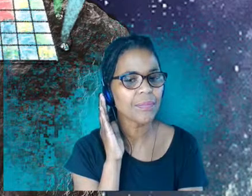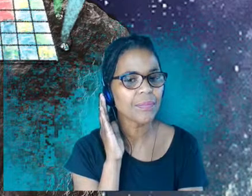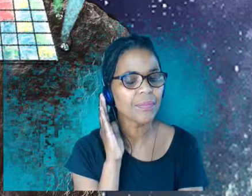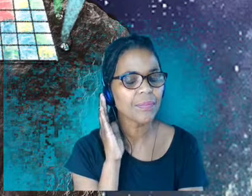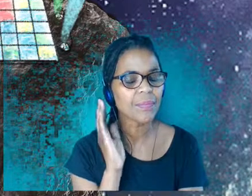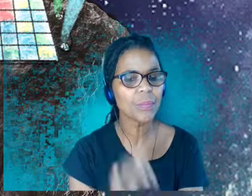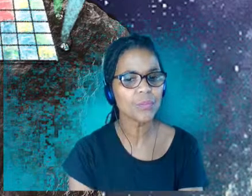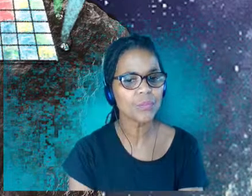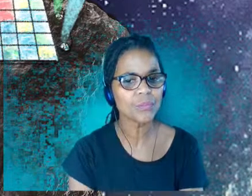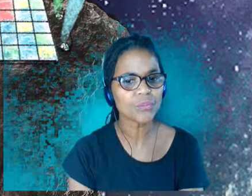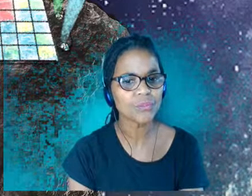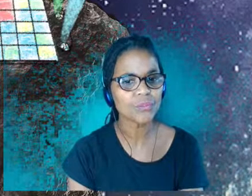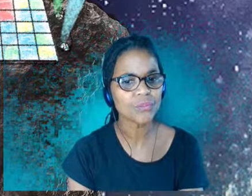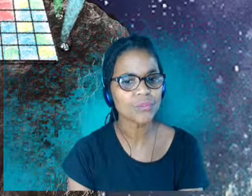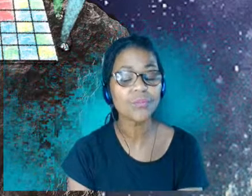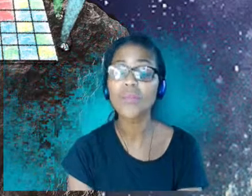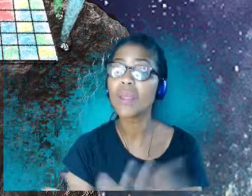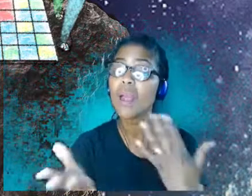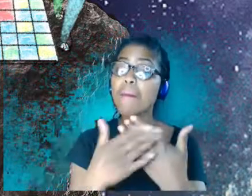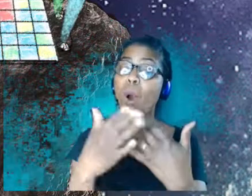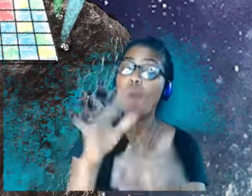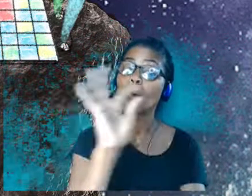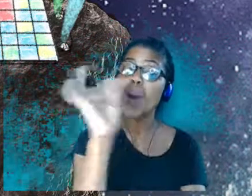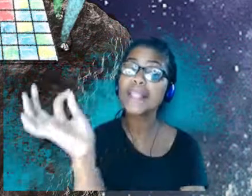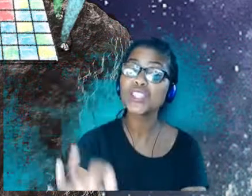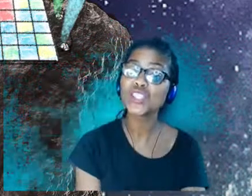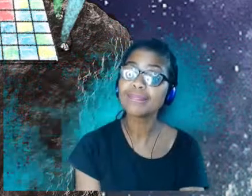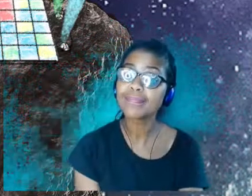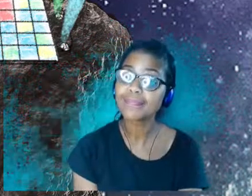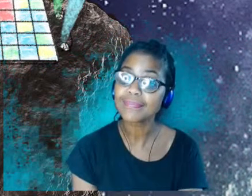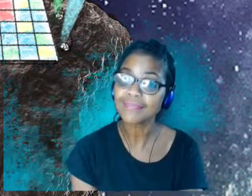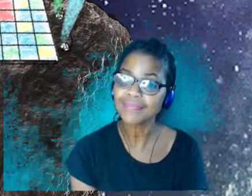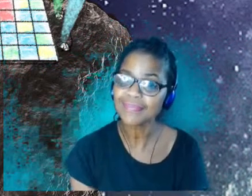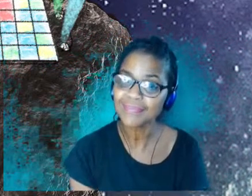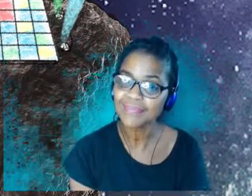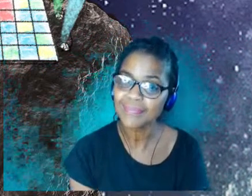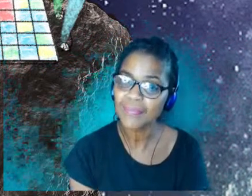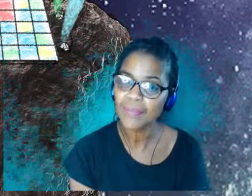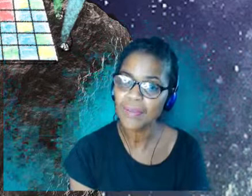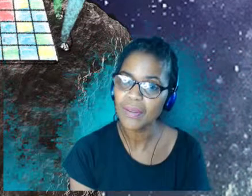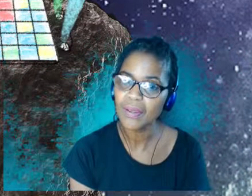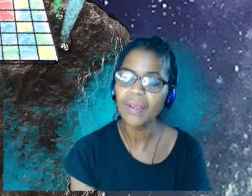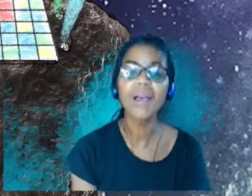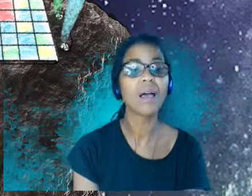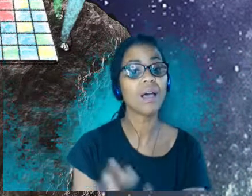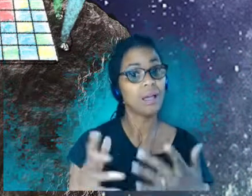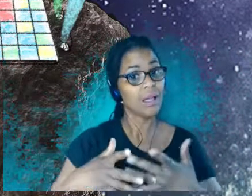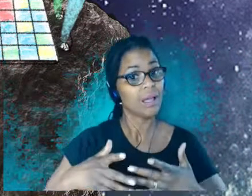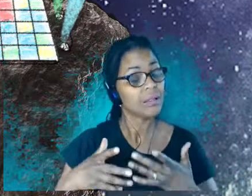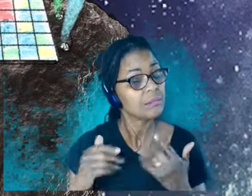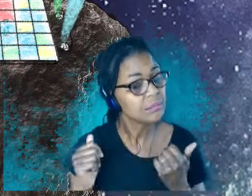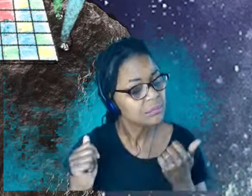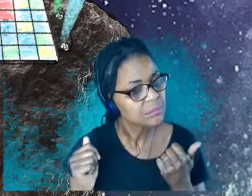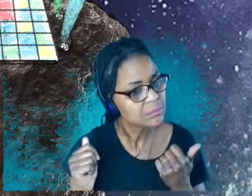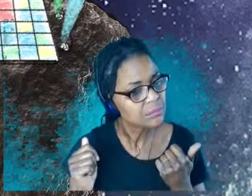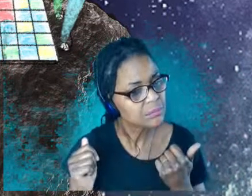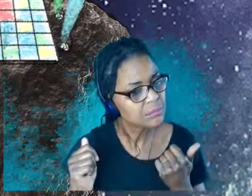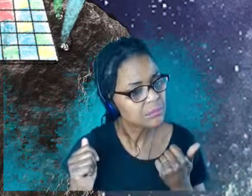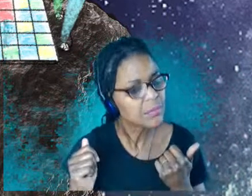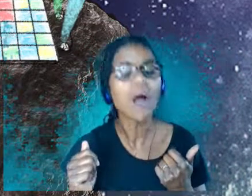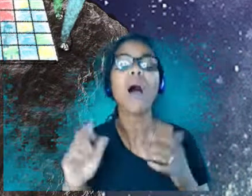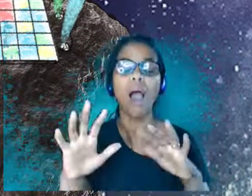And any more questions? Um, Vic, they said, do visitors have any control over the identity of their characters?